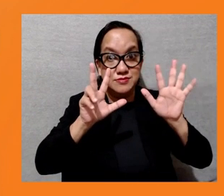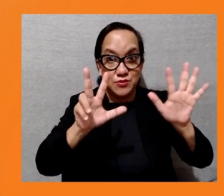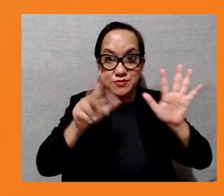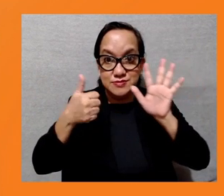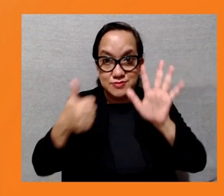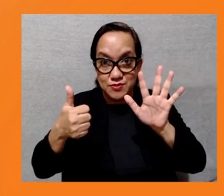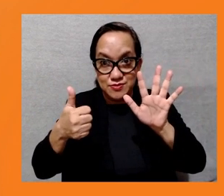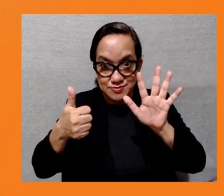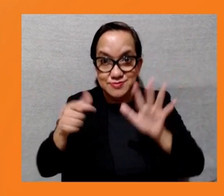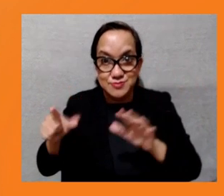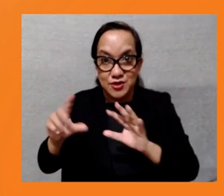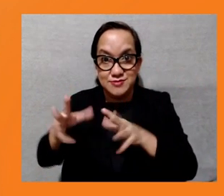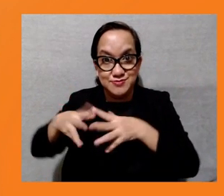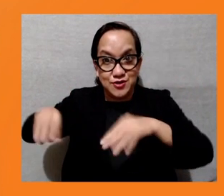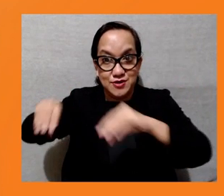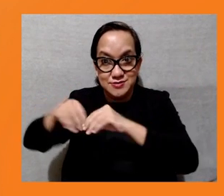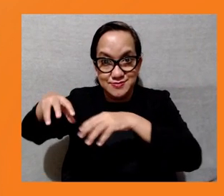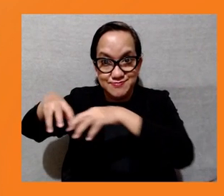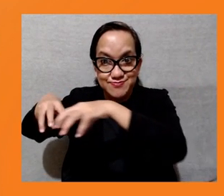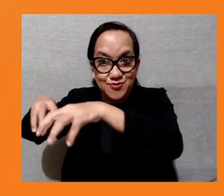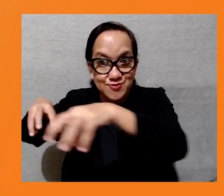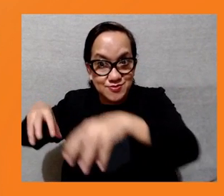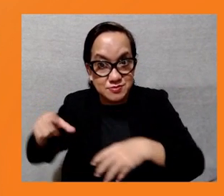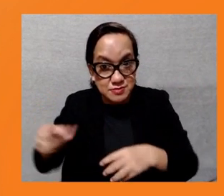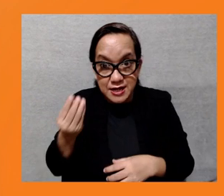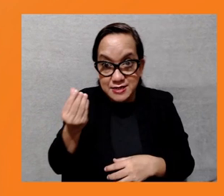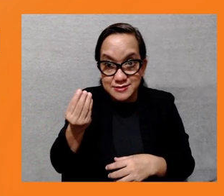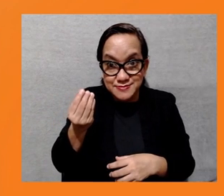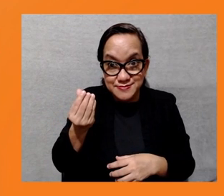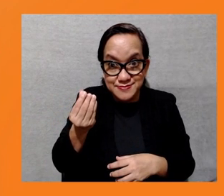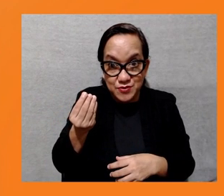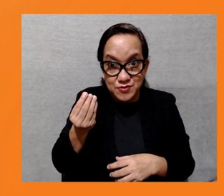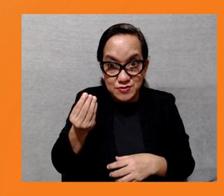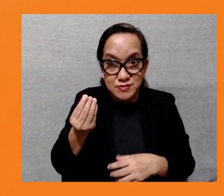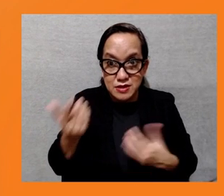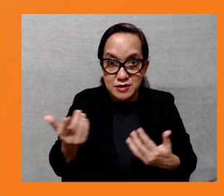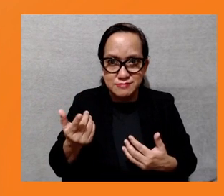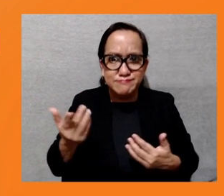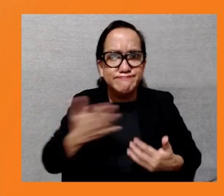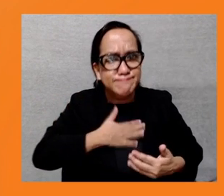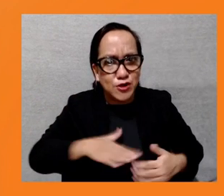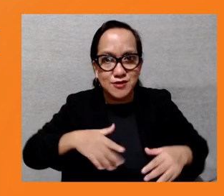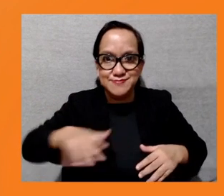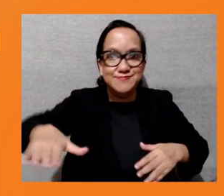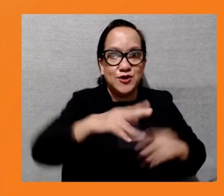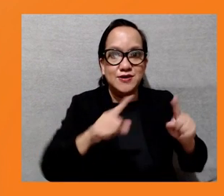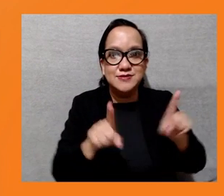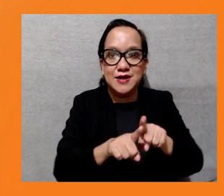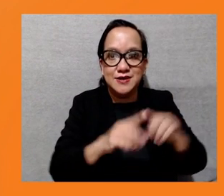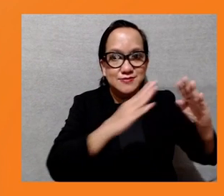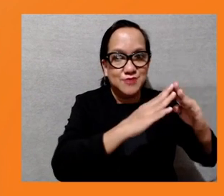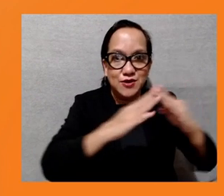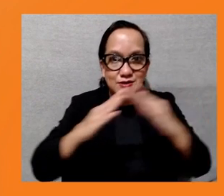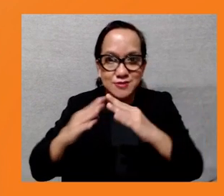will get cash compensation and land for land, house for house, along with one-time and multiple-time compensation. It's mentioned in